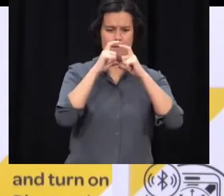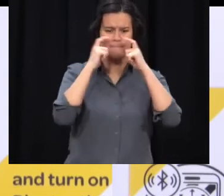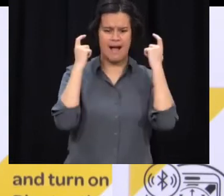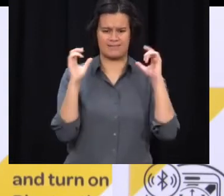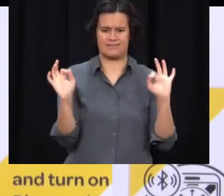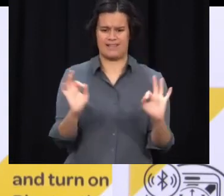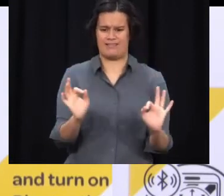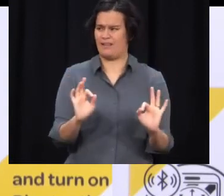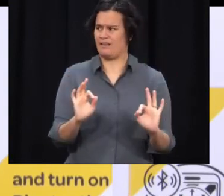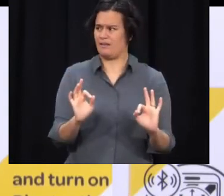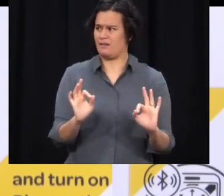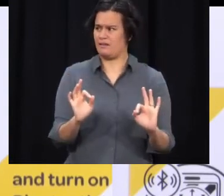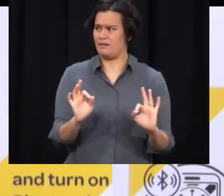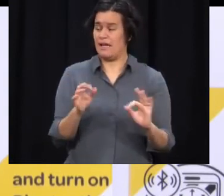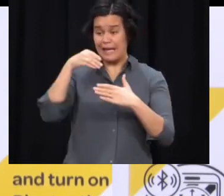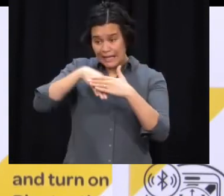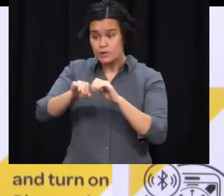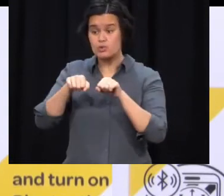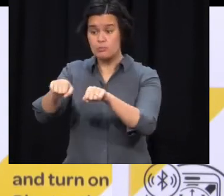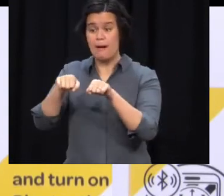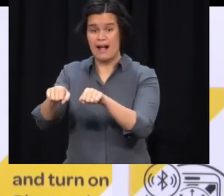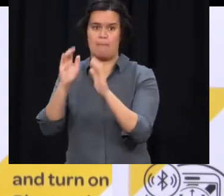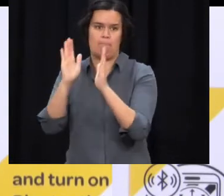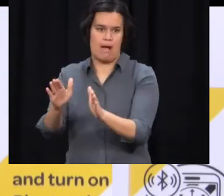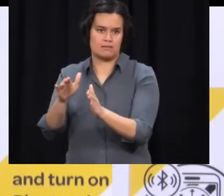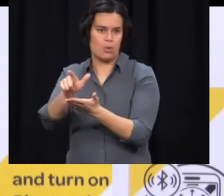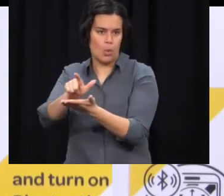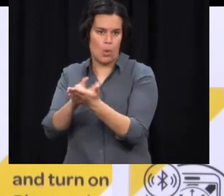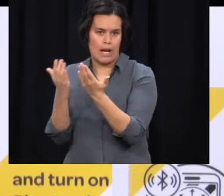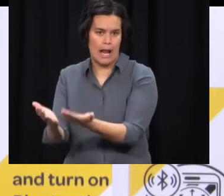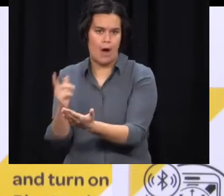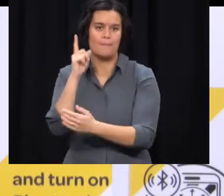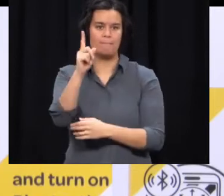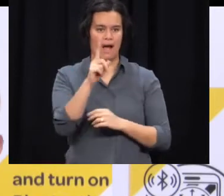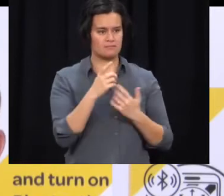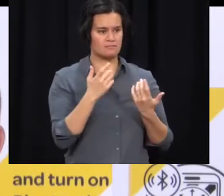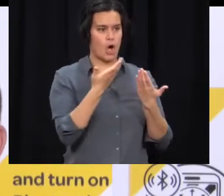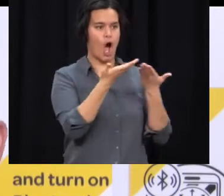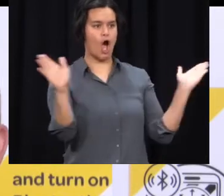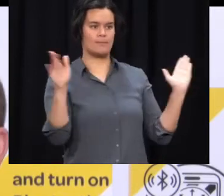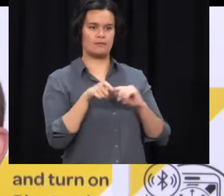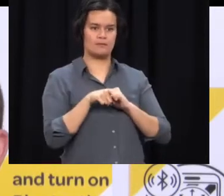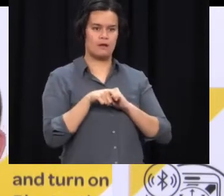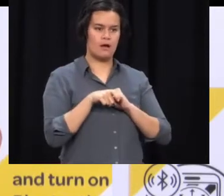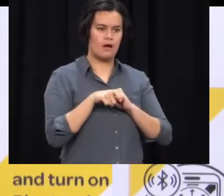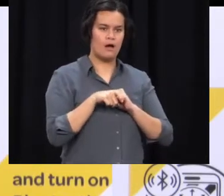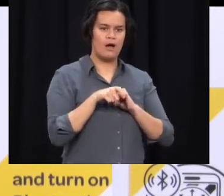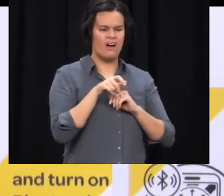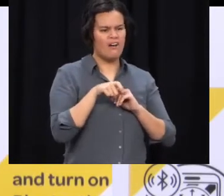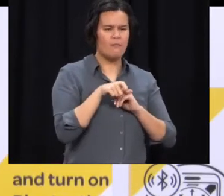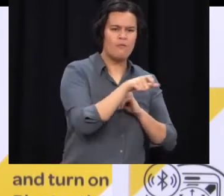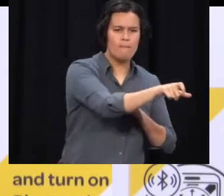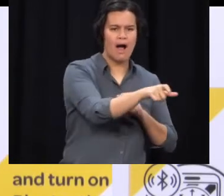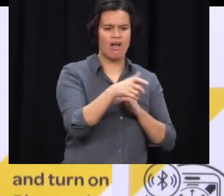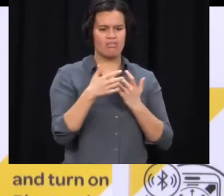mandatory when you step outside your home given the high transmissibility of Delta? When people are exercising going for a run, for example,